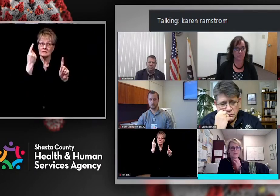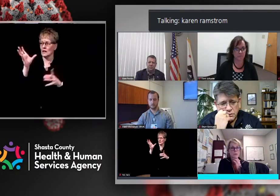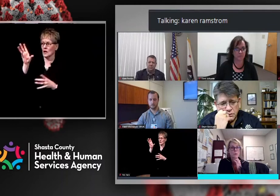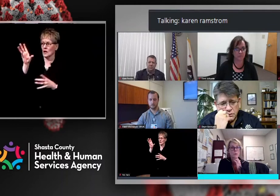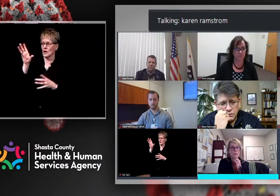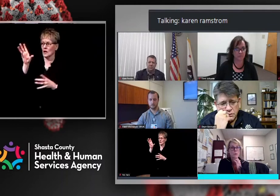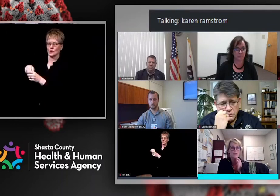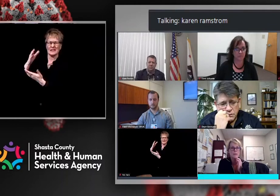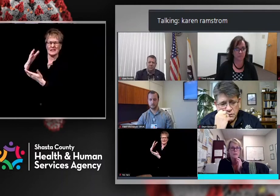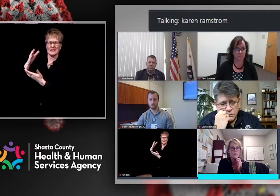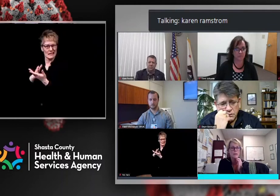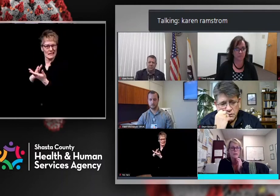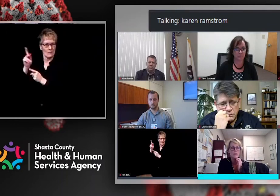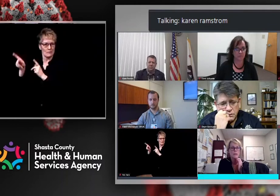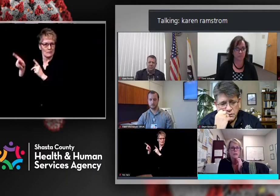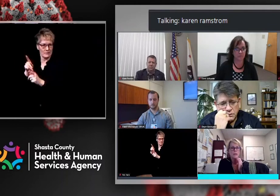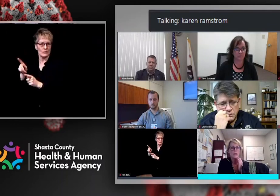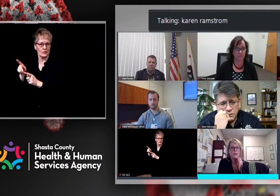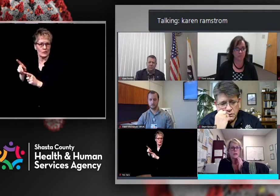So it's more than 500.